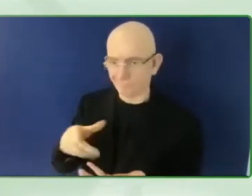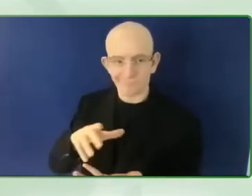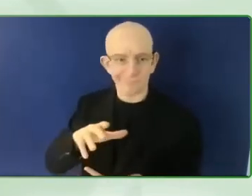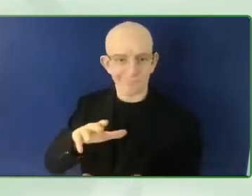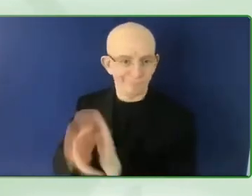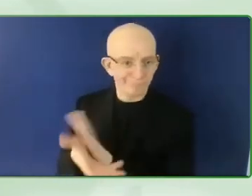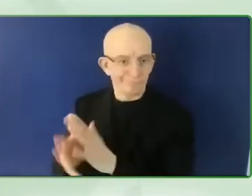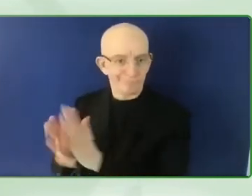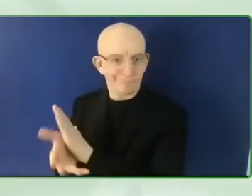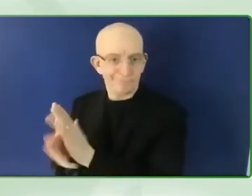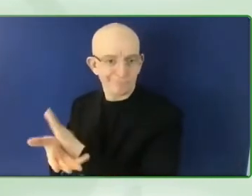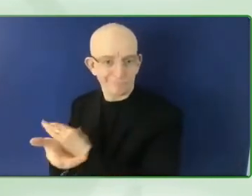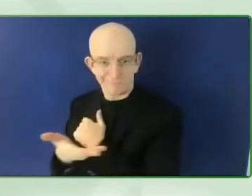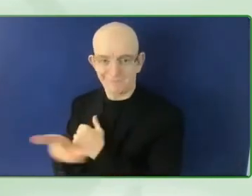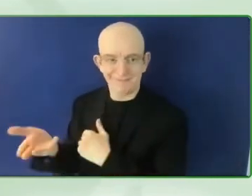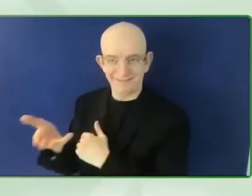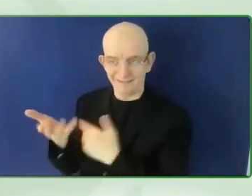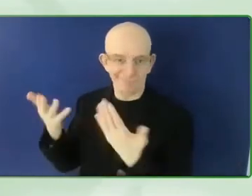is a climate catastrophe?